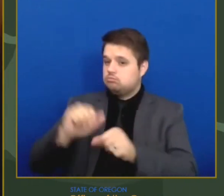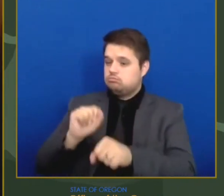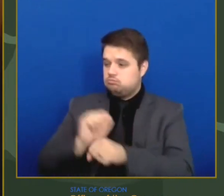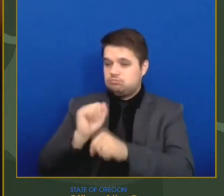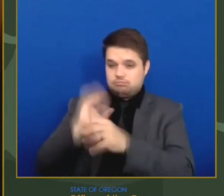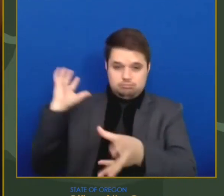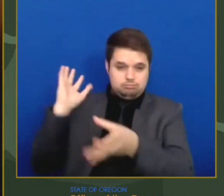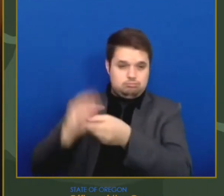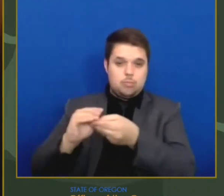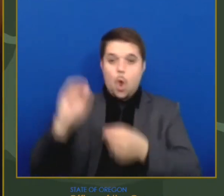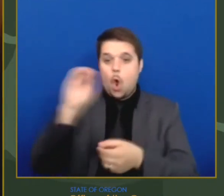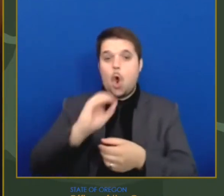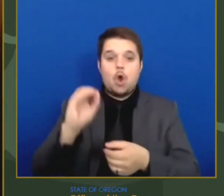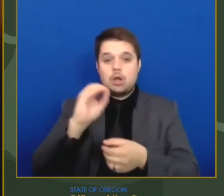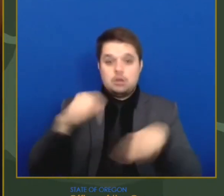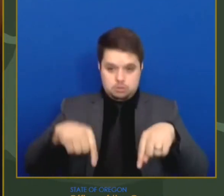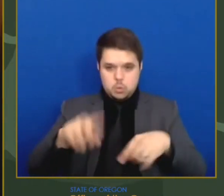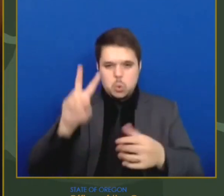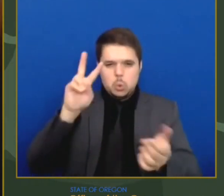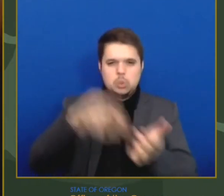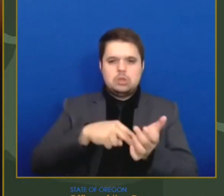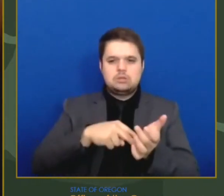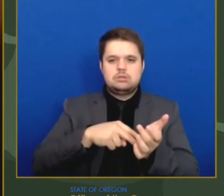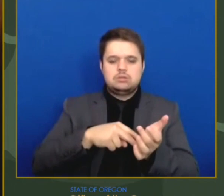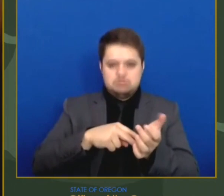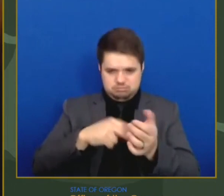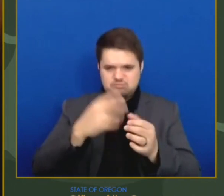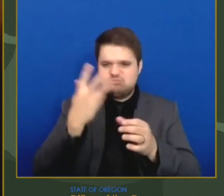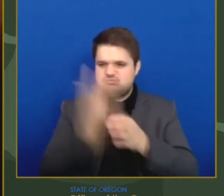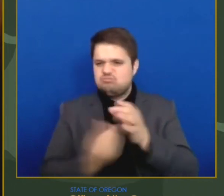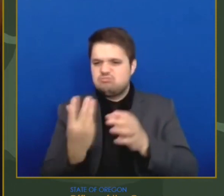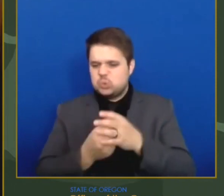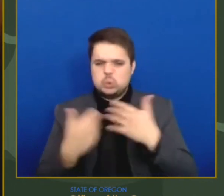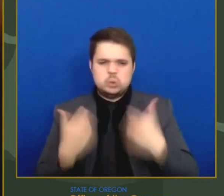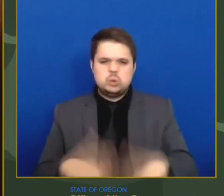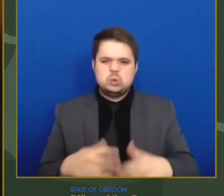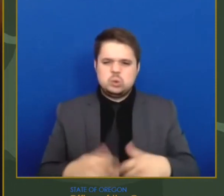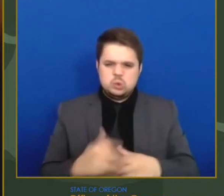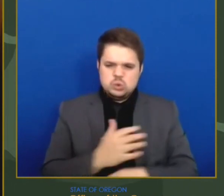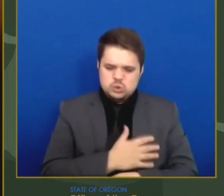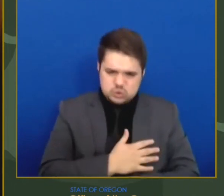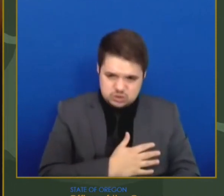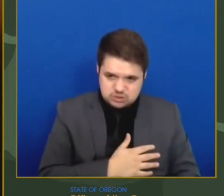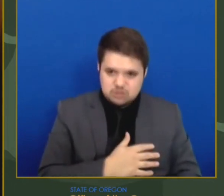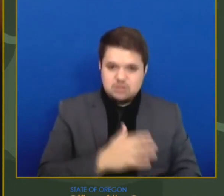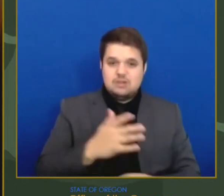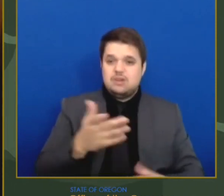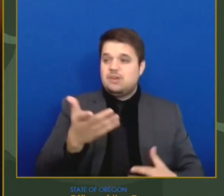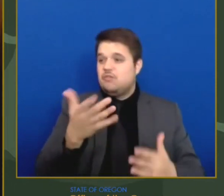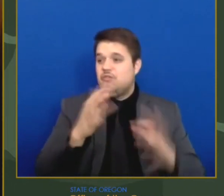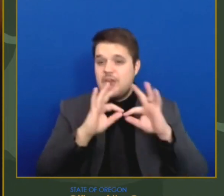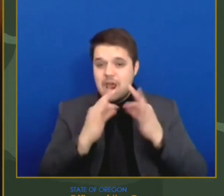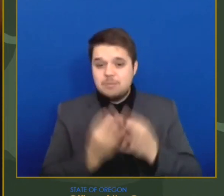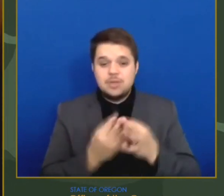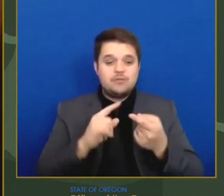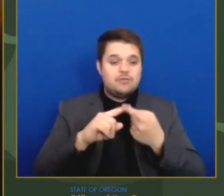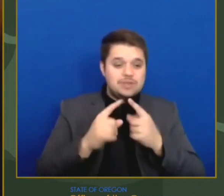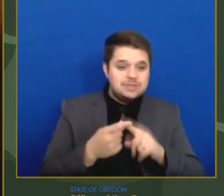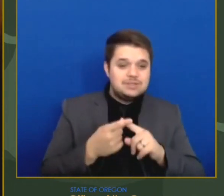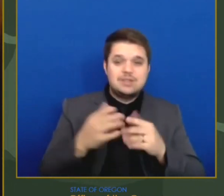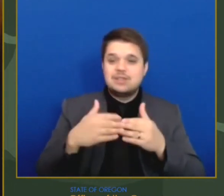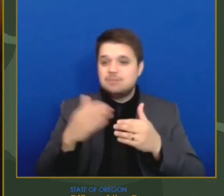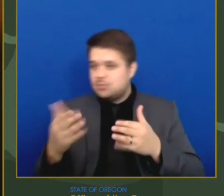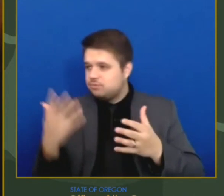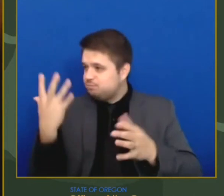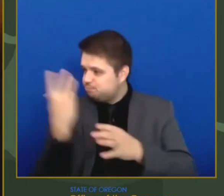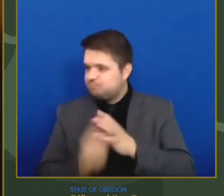Every death represents the loss of a loved one, a neighbor, a friend, or a colleague. My thoughts go out to everyone who has experienced